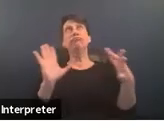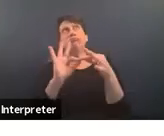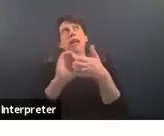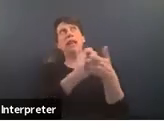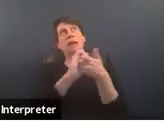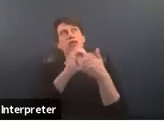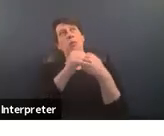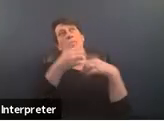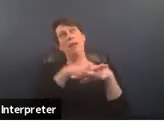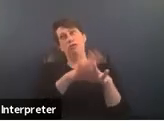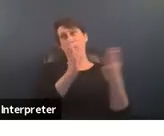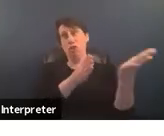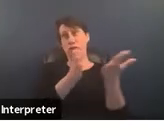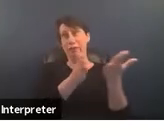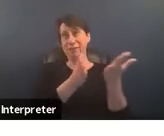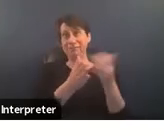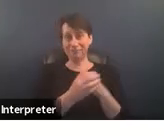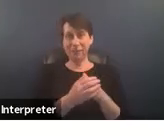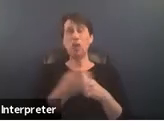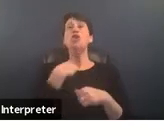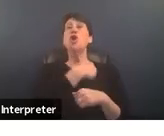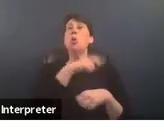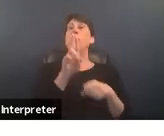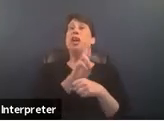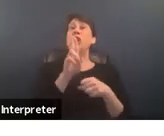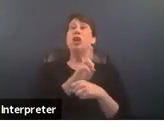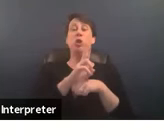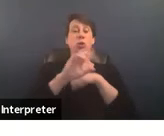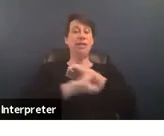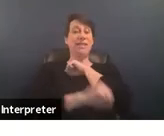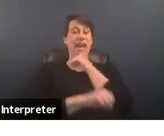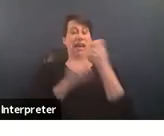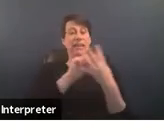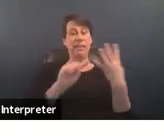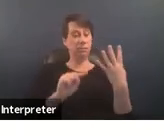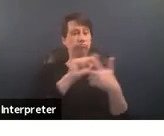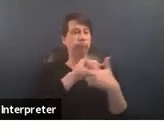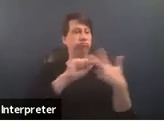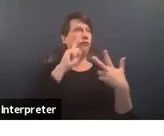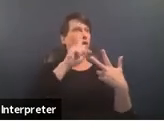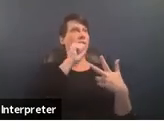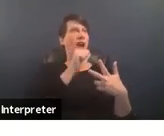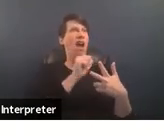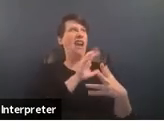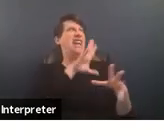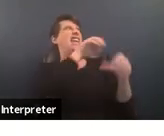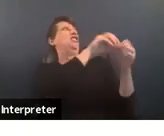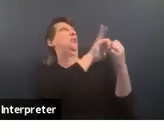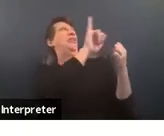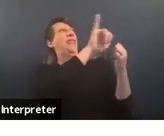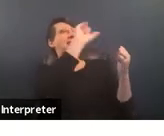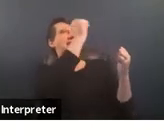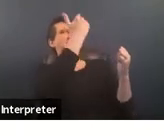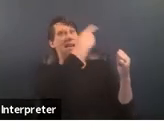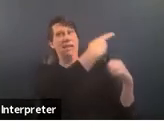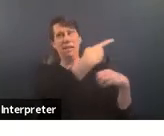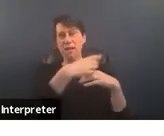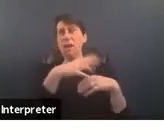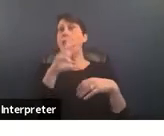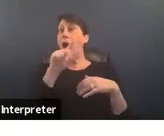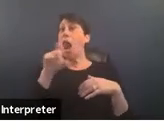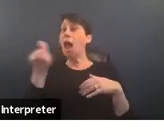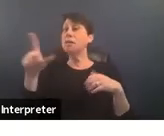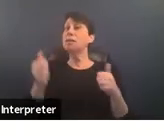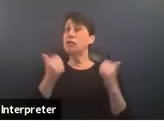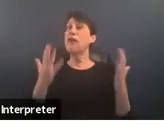mainstream services so we utilize the tenets of not engaging with the state and that is of course unless a survivor